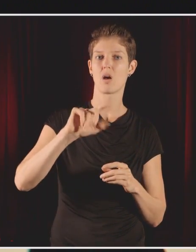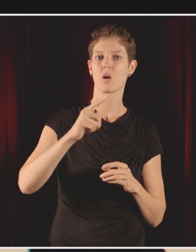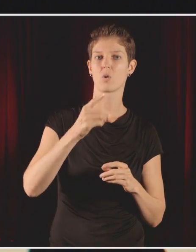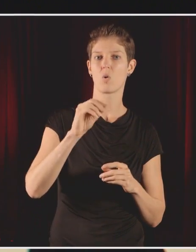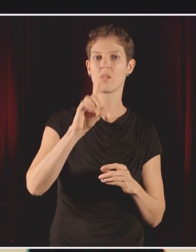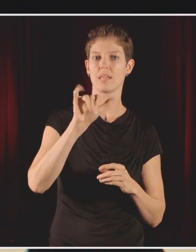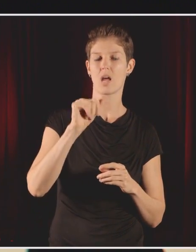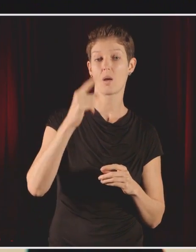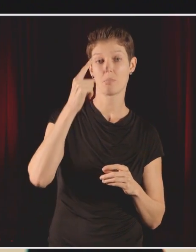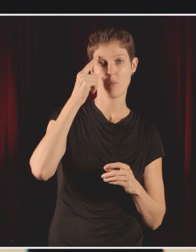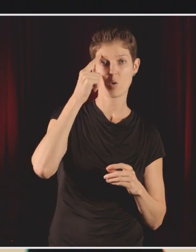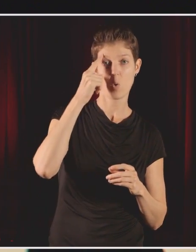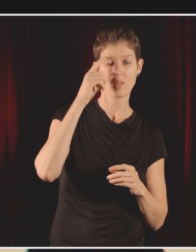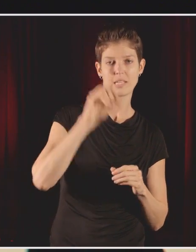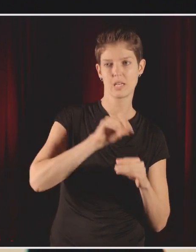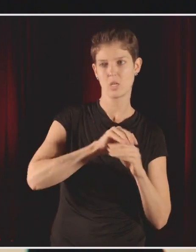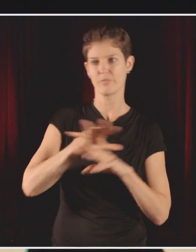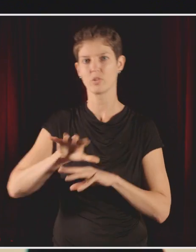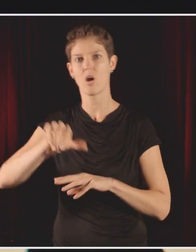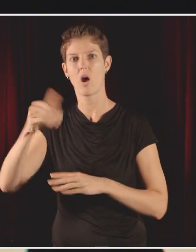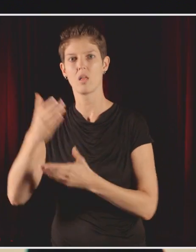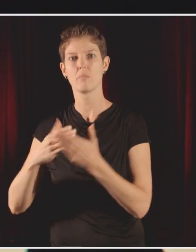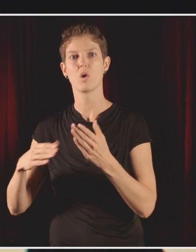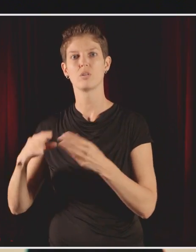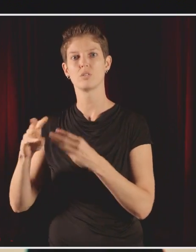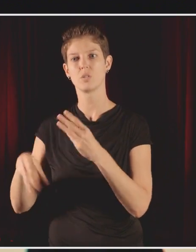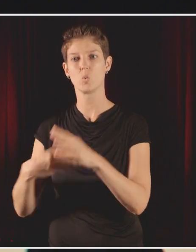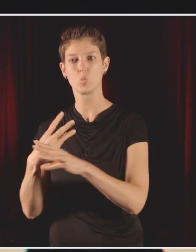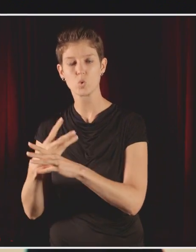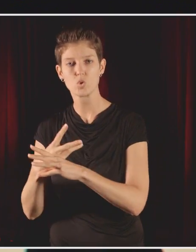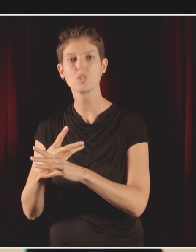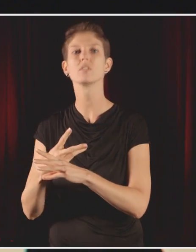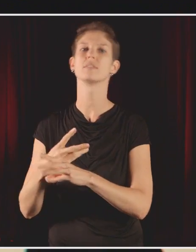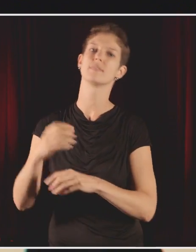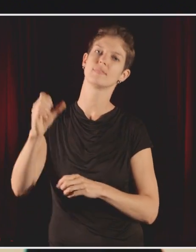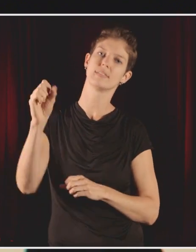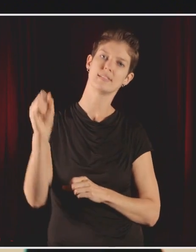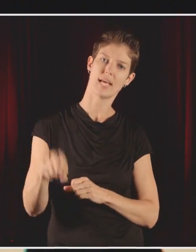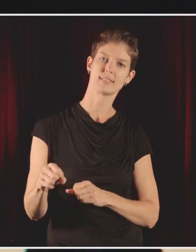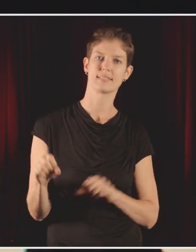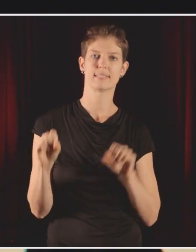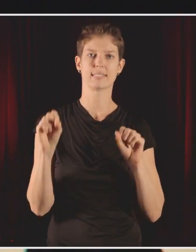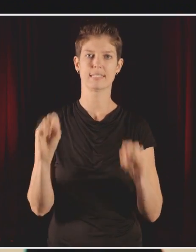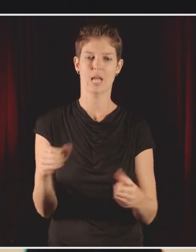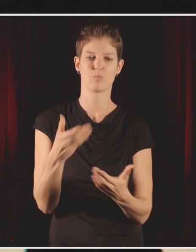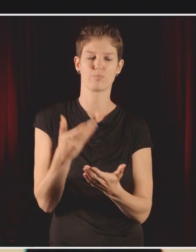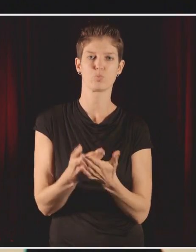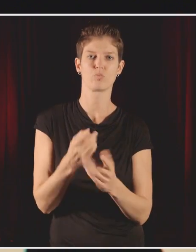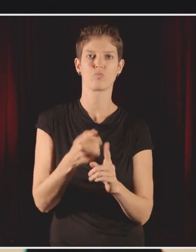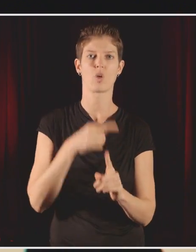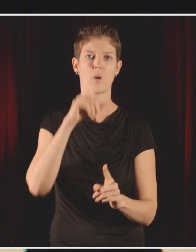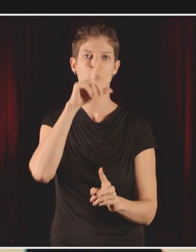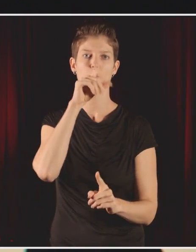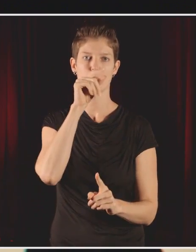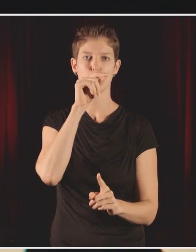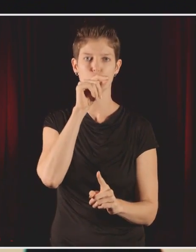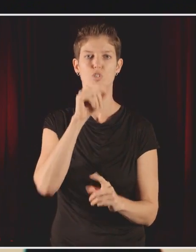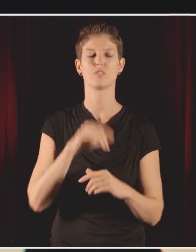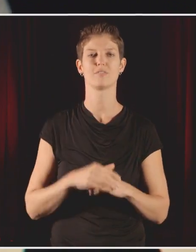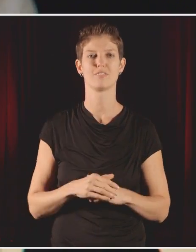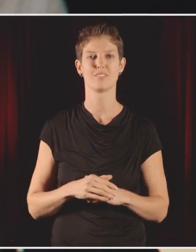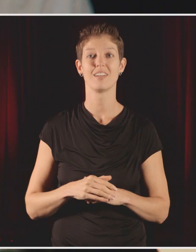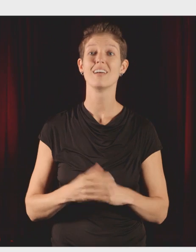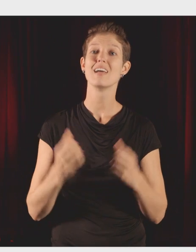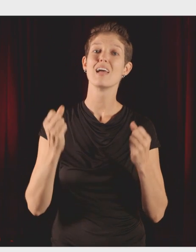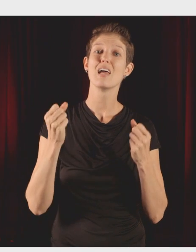an amateur in India, and he figured out where it was. So this is a way that connects directly to you. Lots of apps, lots of ways